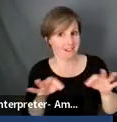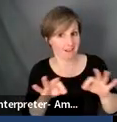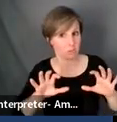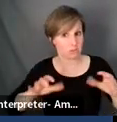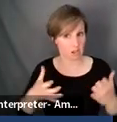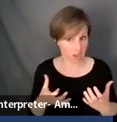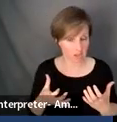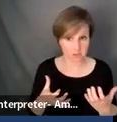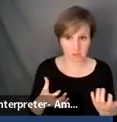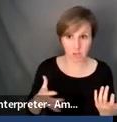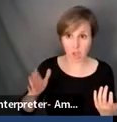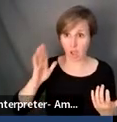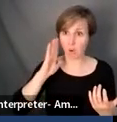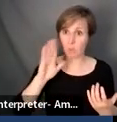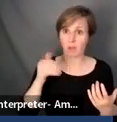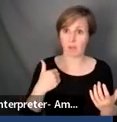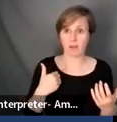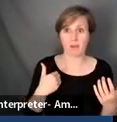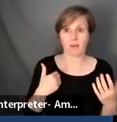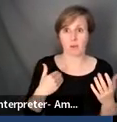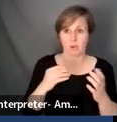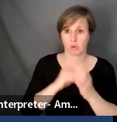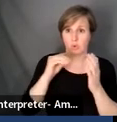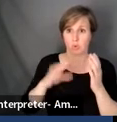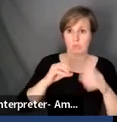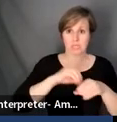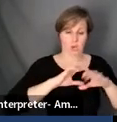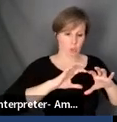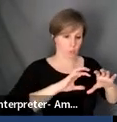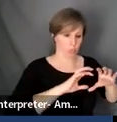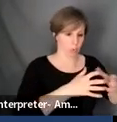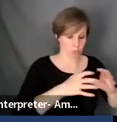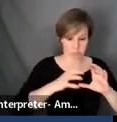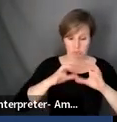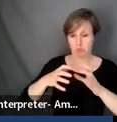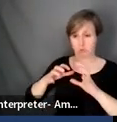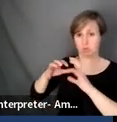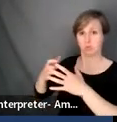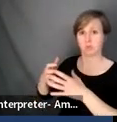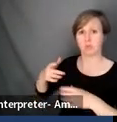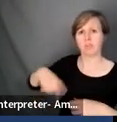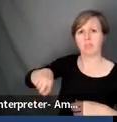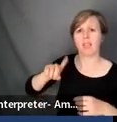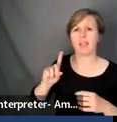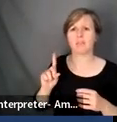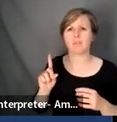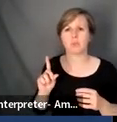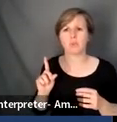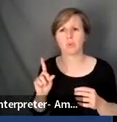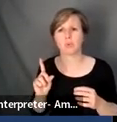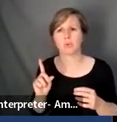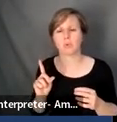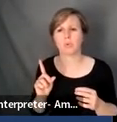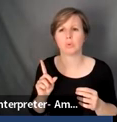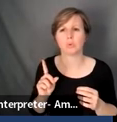put students in groups where they have to do pros and cons. For instance,